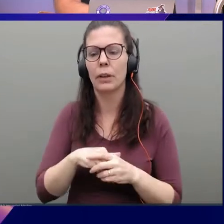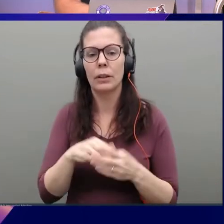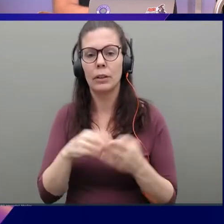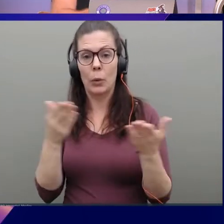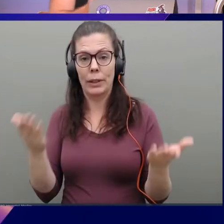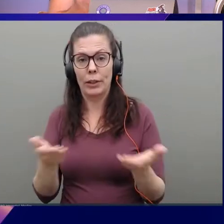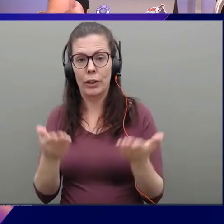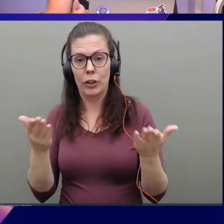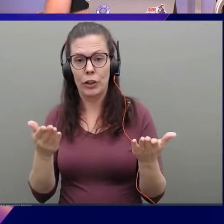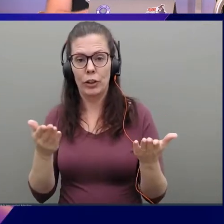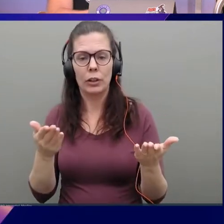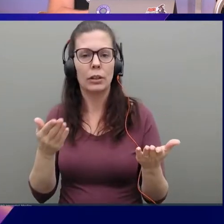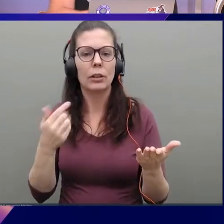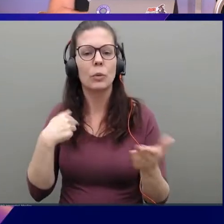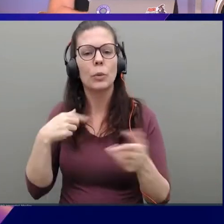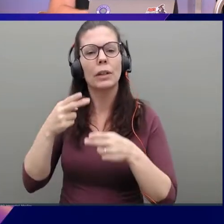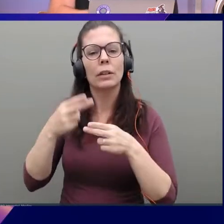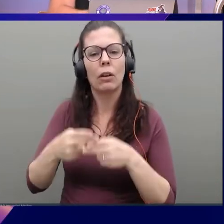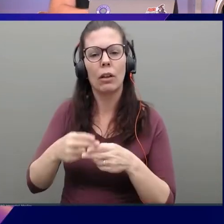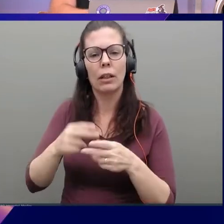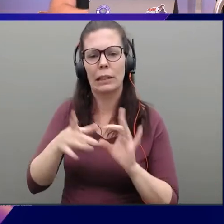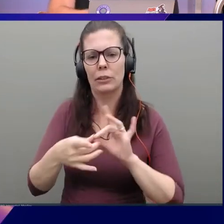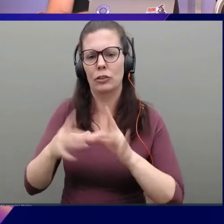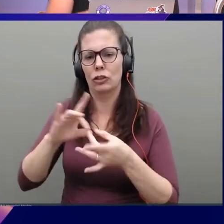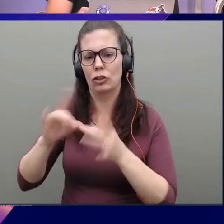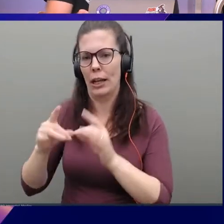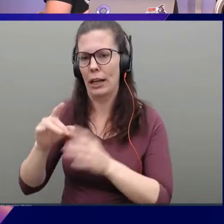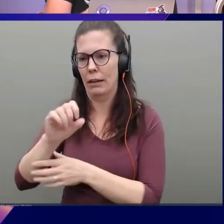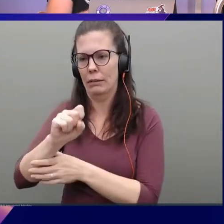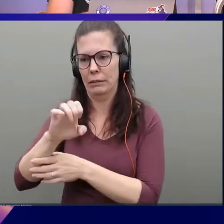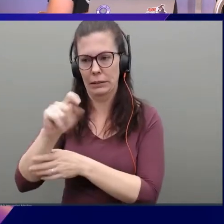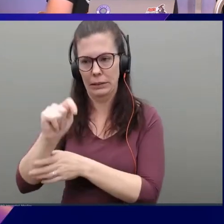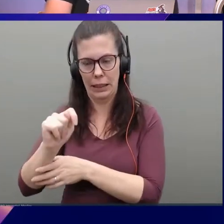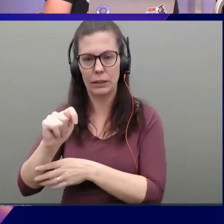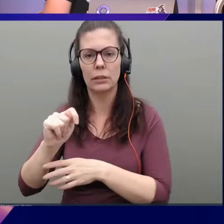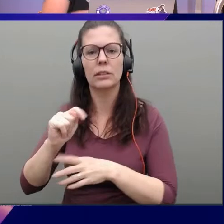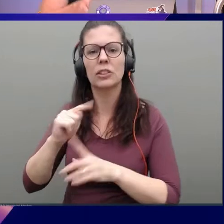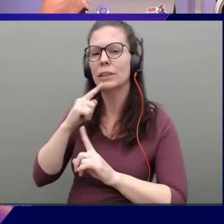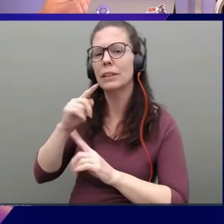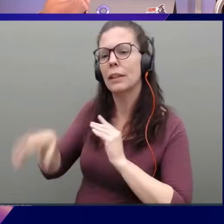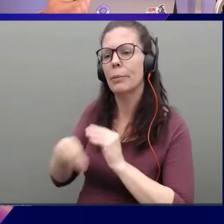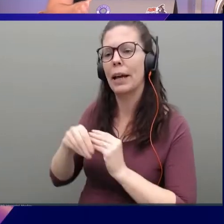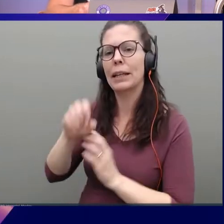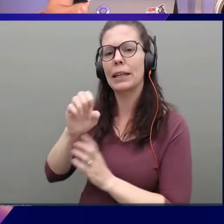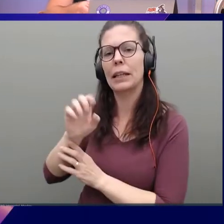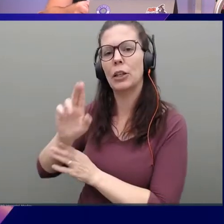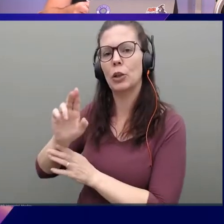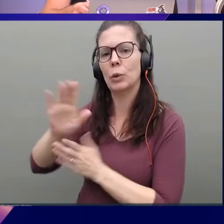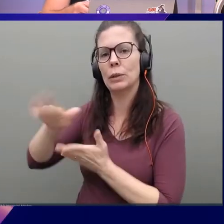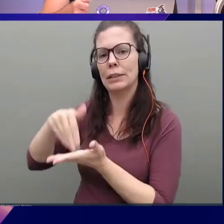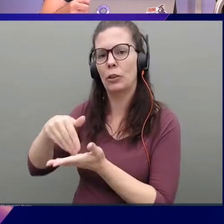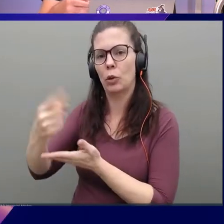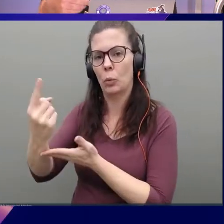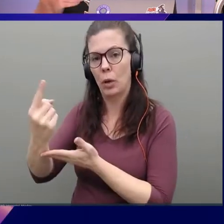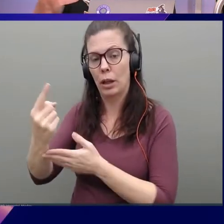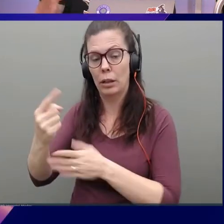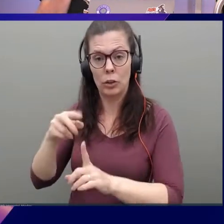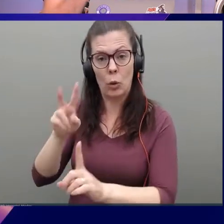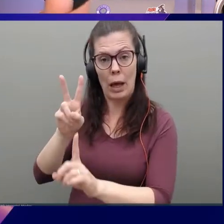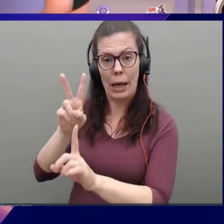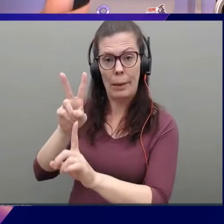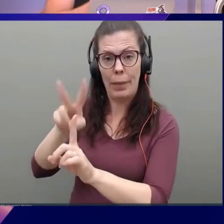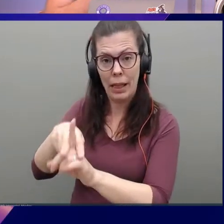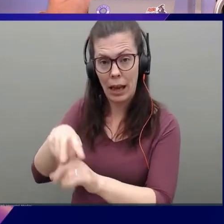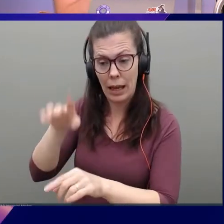saying, we call it a change set, right? So this change set says I'm adding EU central one. When I press apply, this means that now